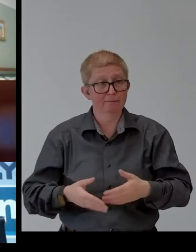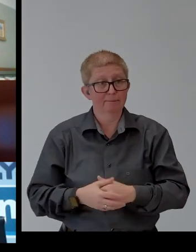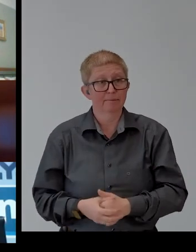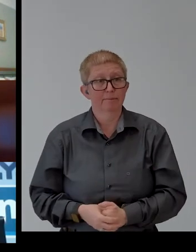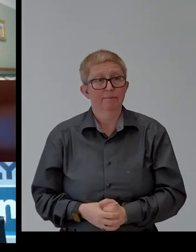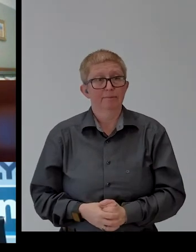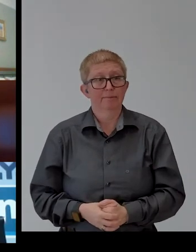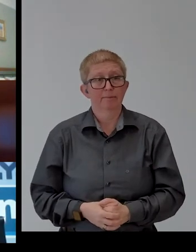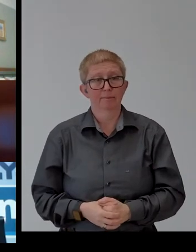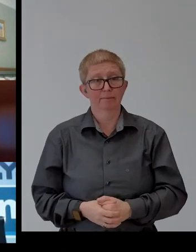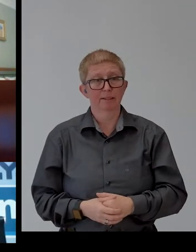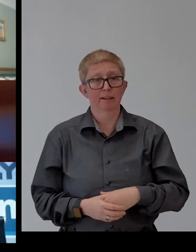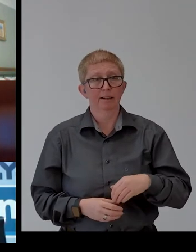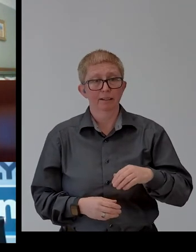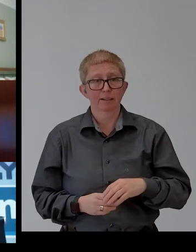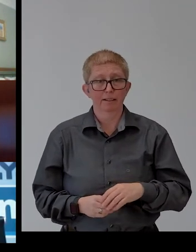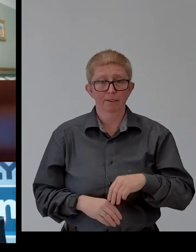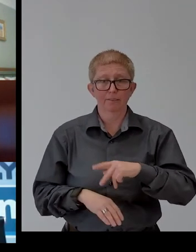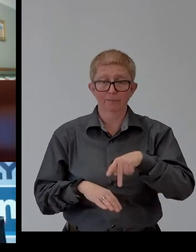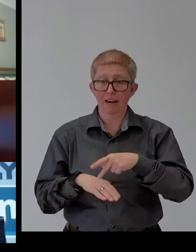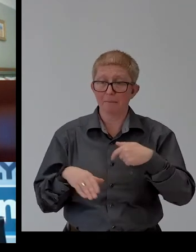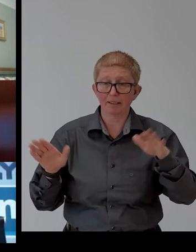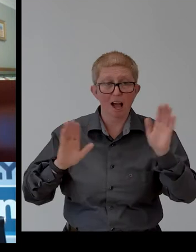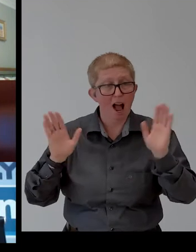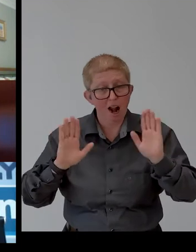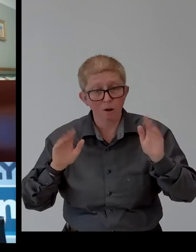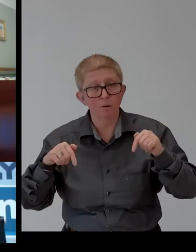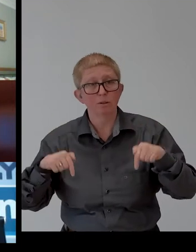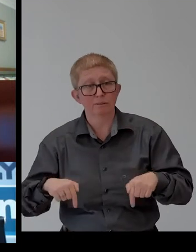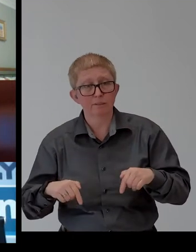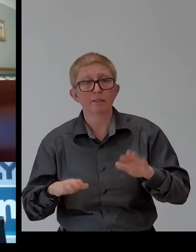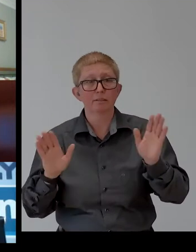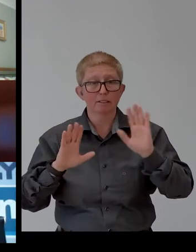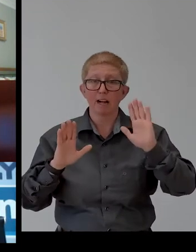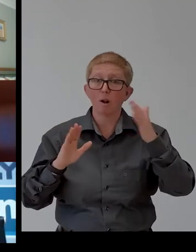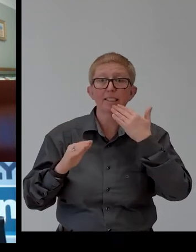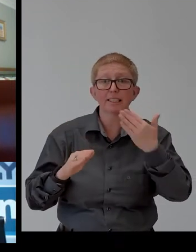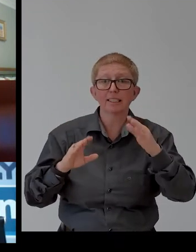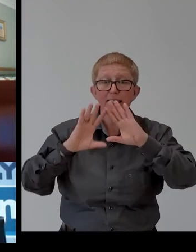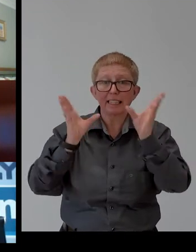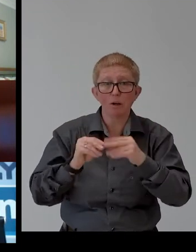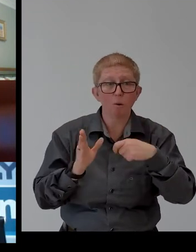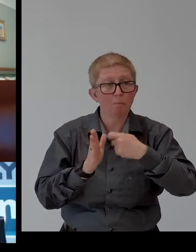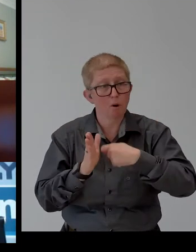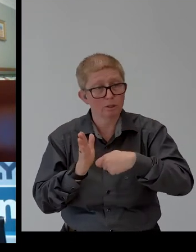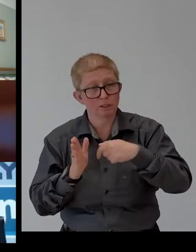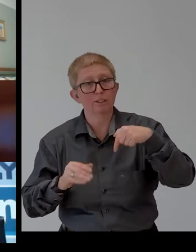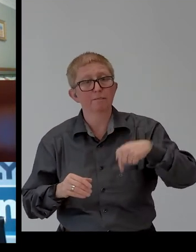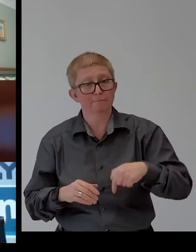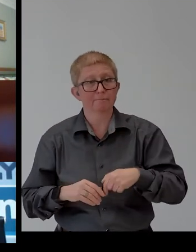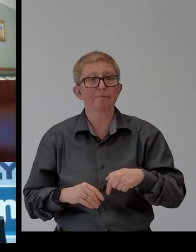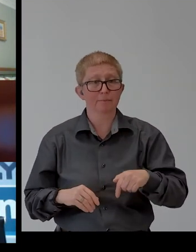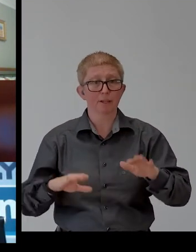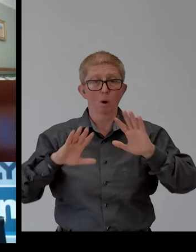Mabuhai from the Philippines. Thank you. The Zero Project in our communities of disability champions all over the world. Let us